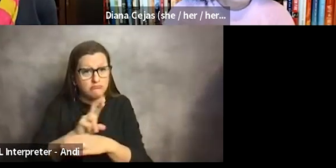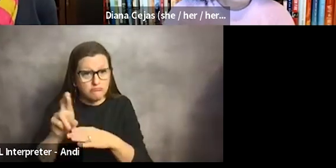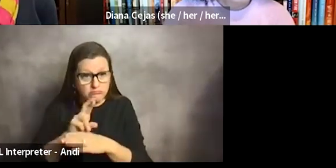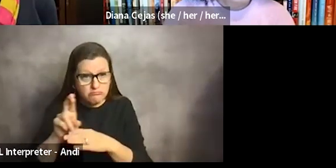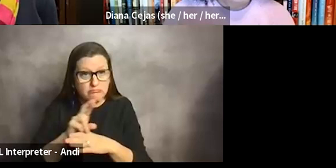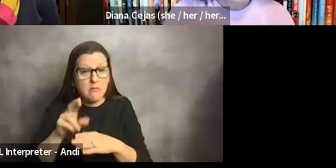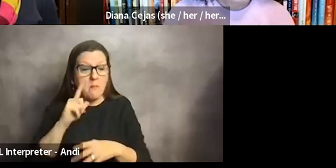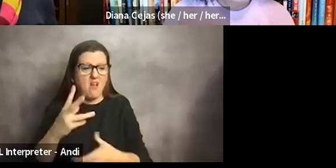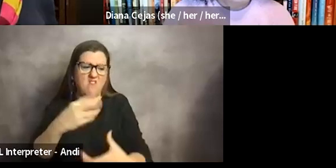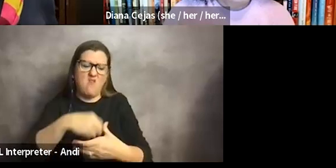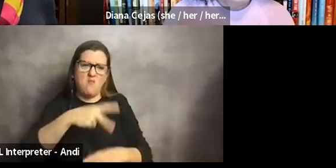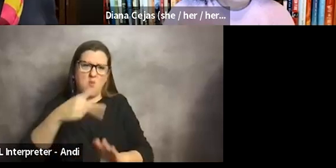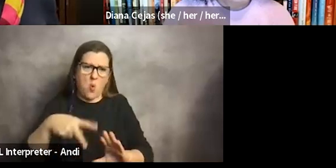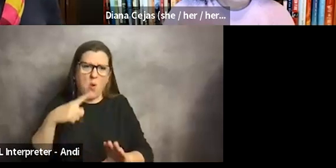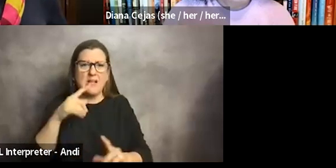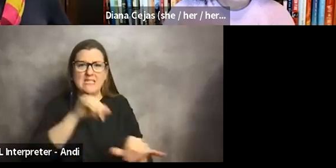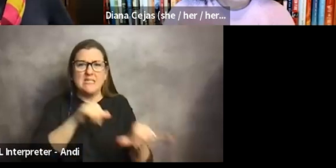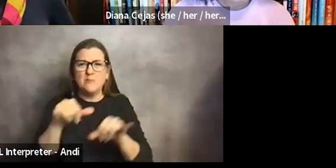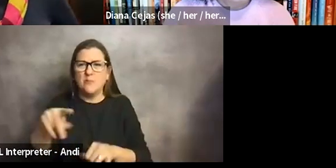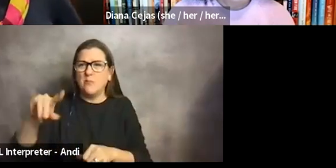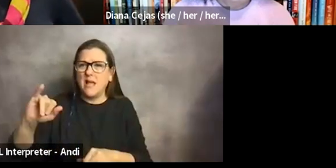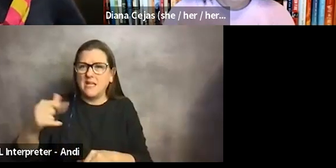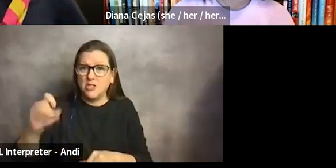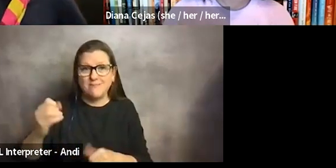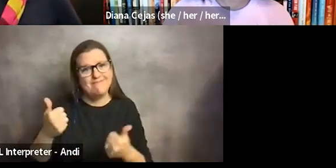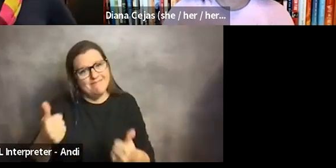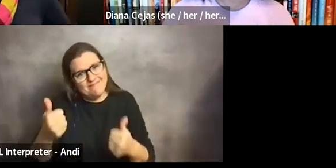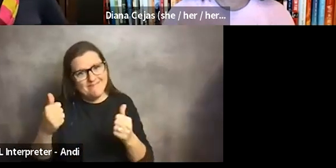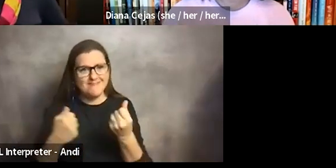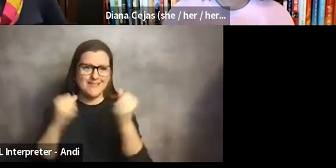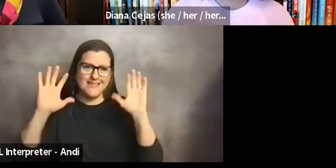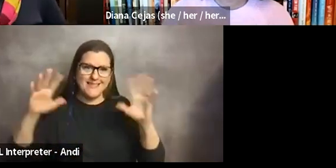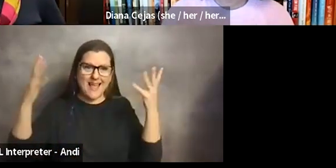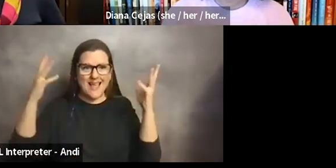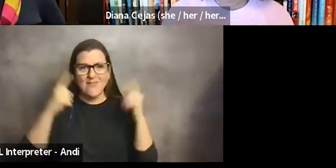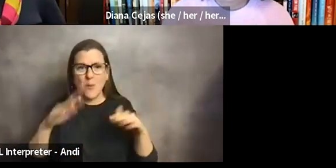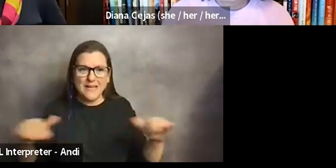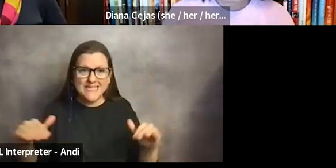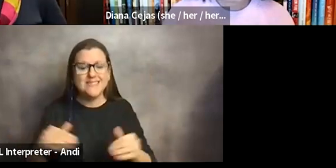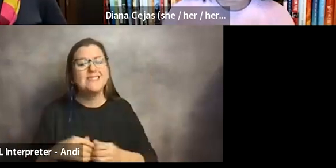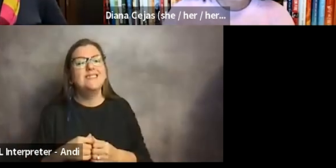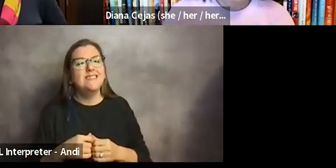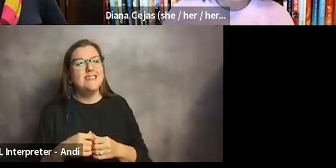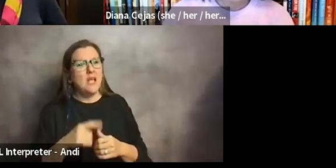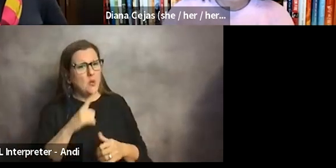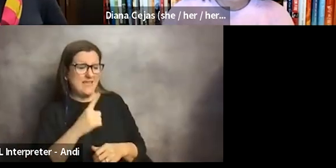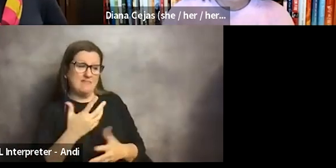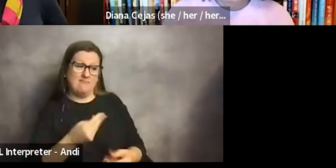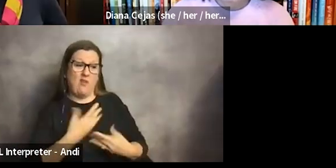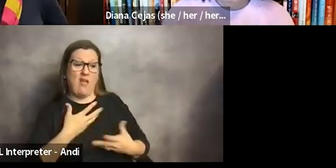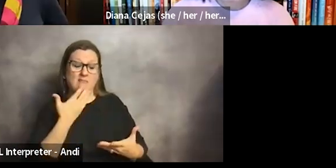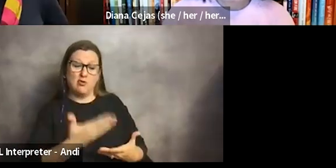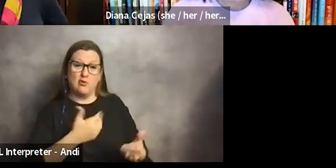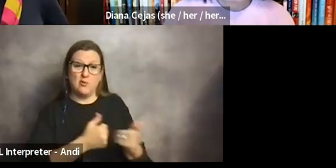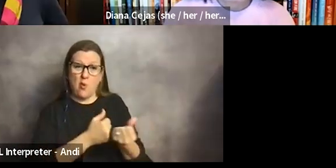was in a program similar to it sounds like page, yay peeps. That was very supportive. I went to the chief residence and was